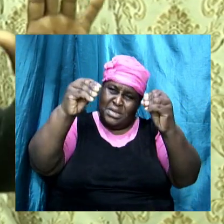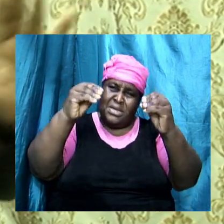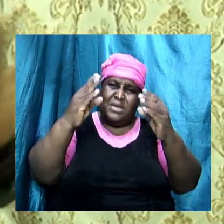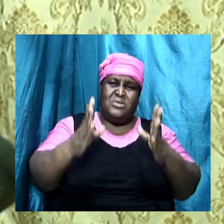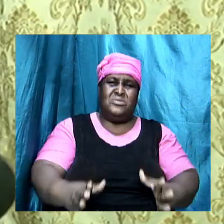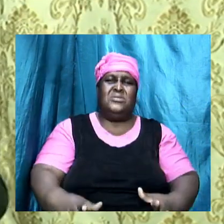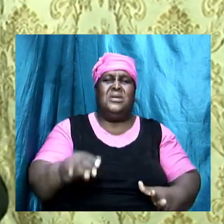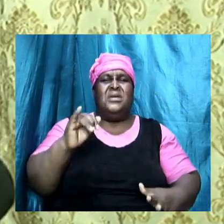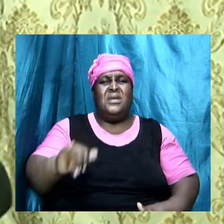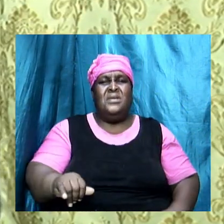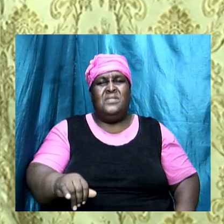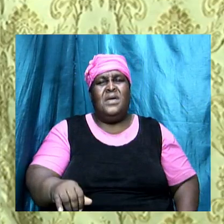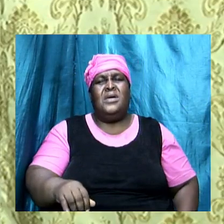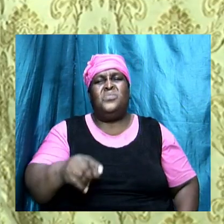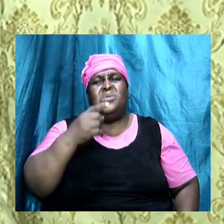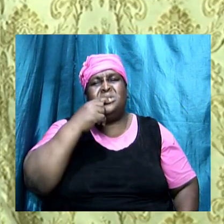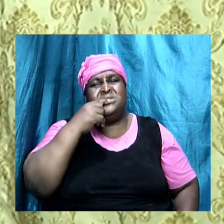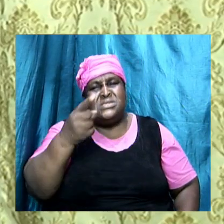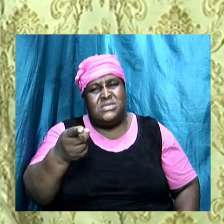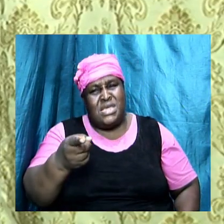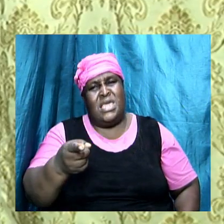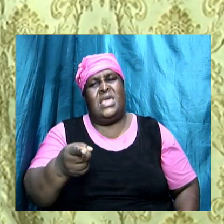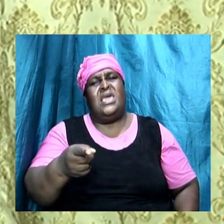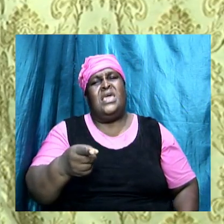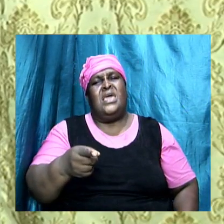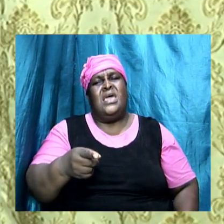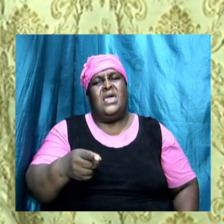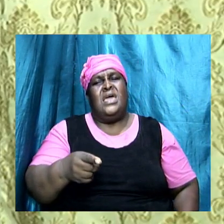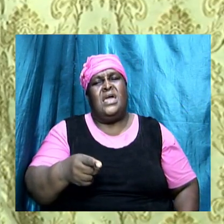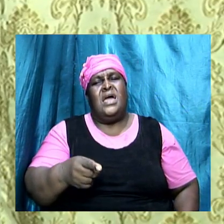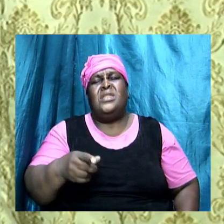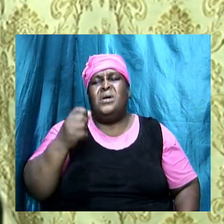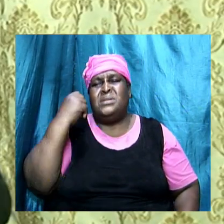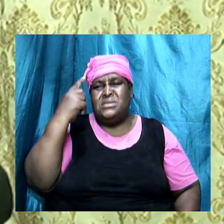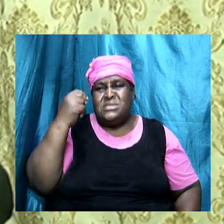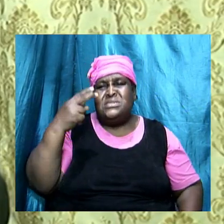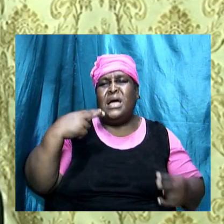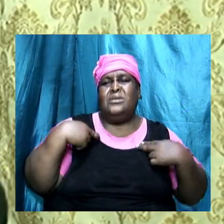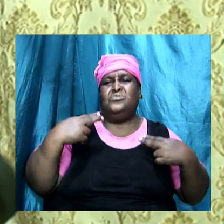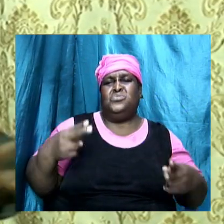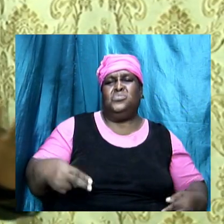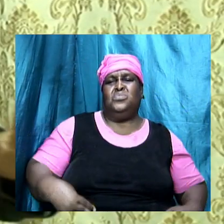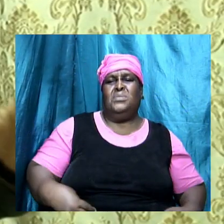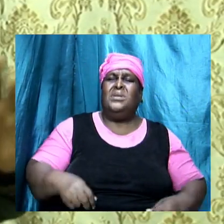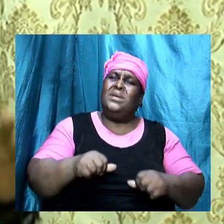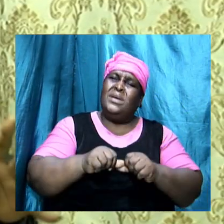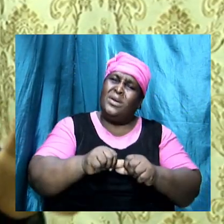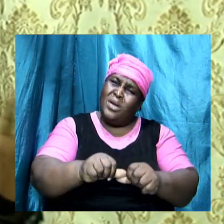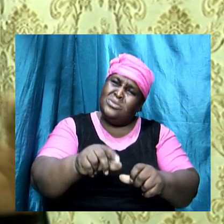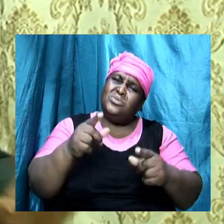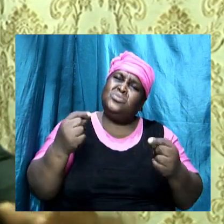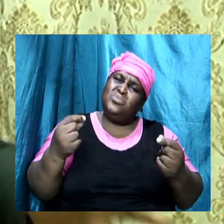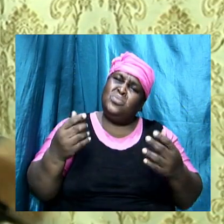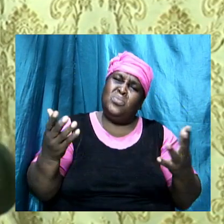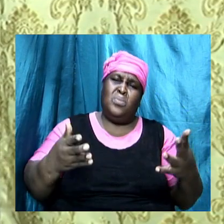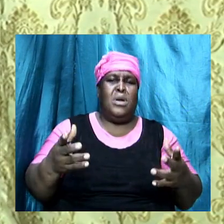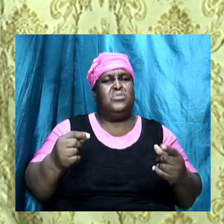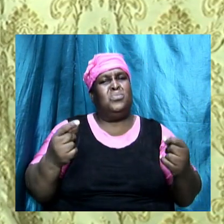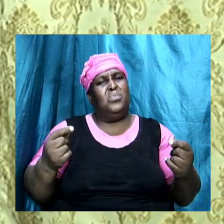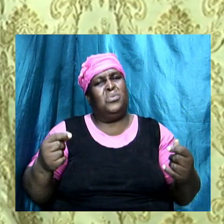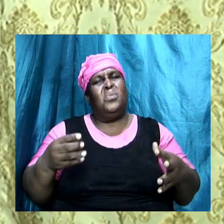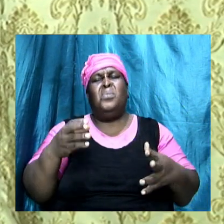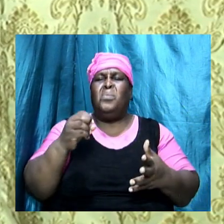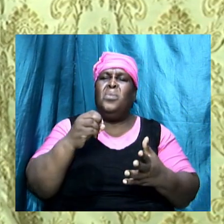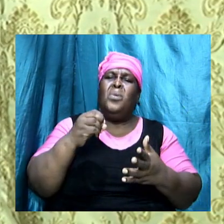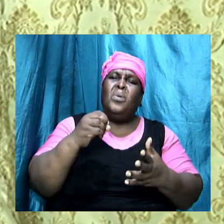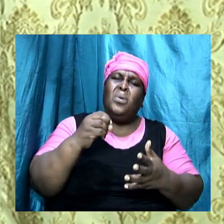will choke you down and say look here we understand we understand that you are human continue to do what you are doing man it is okay man